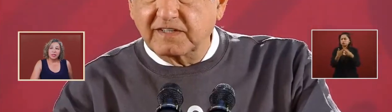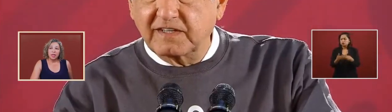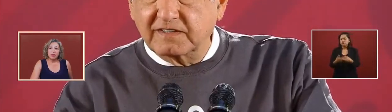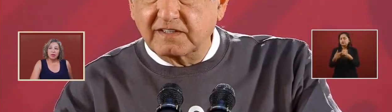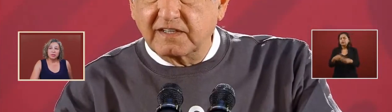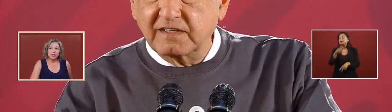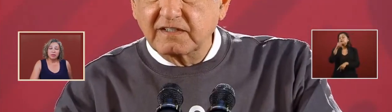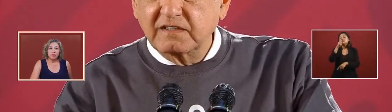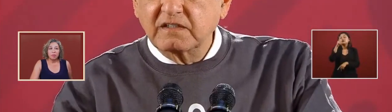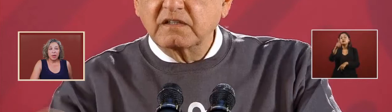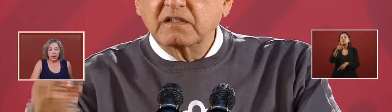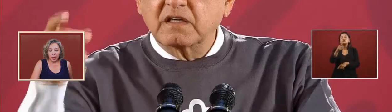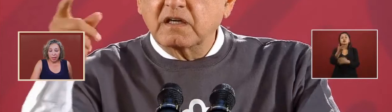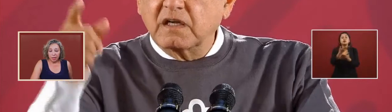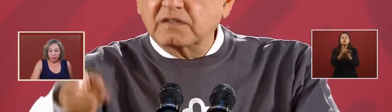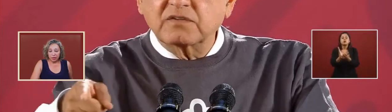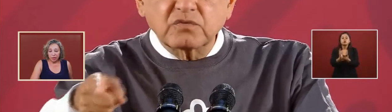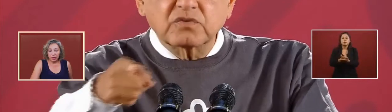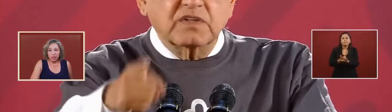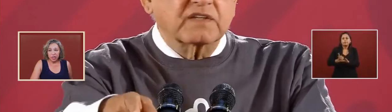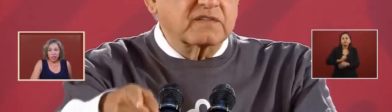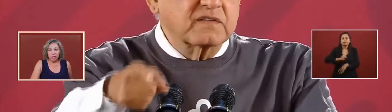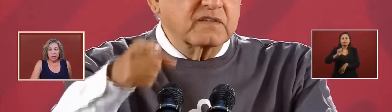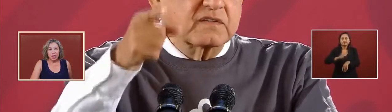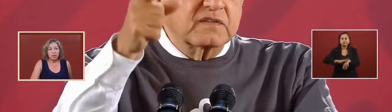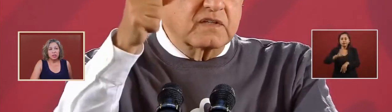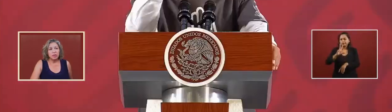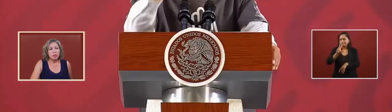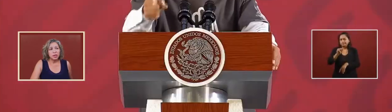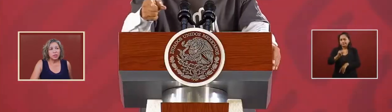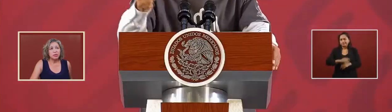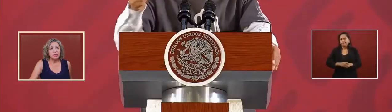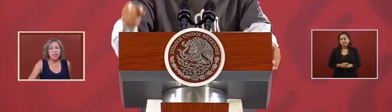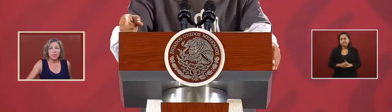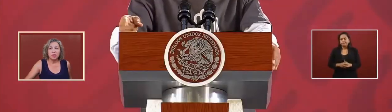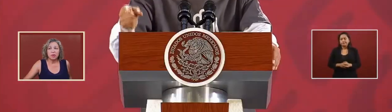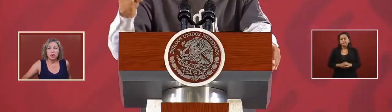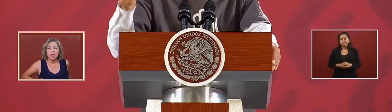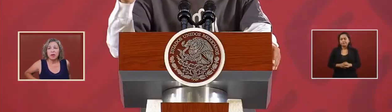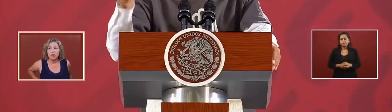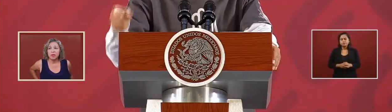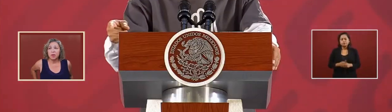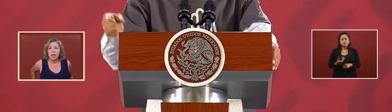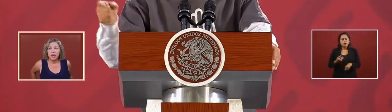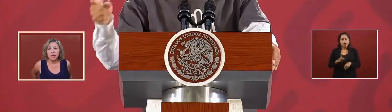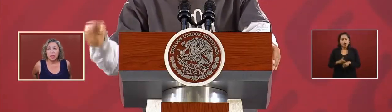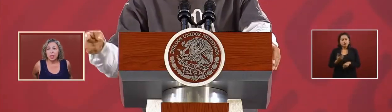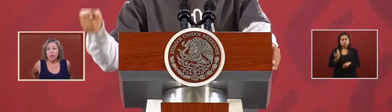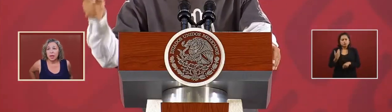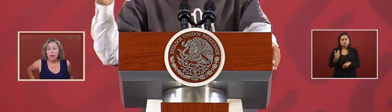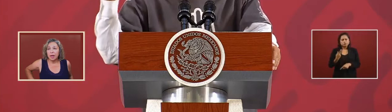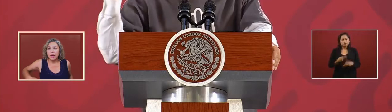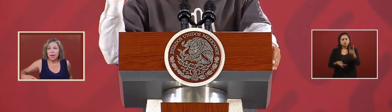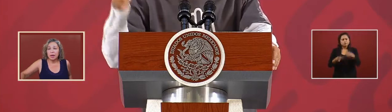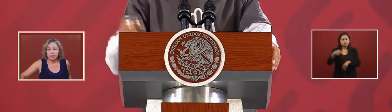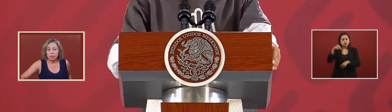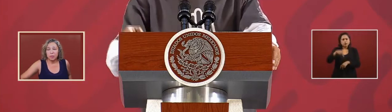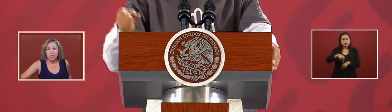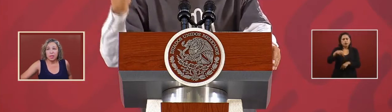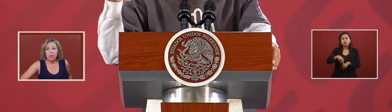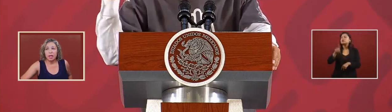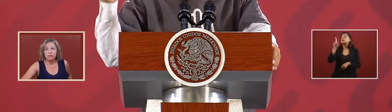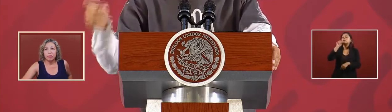in the tariffs from uh electric energy two about two days ago here we had had